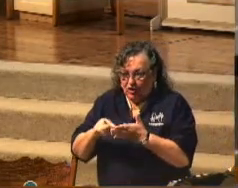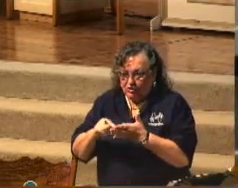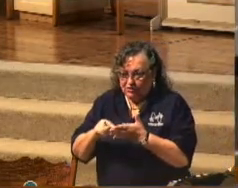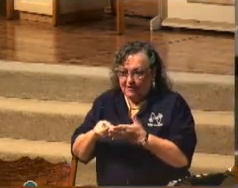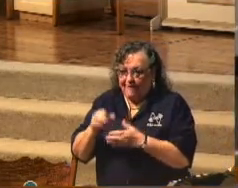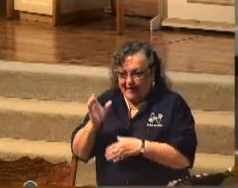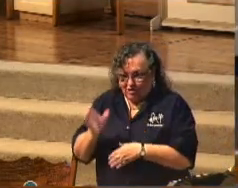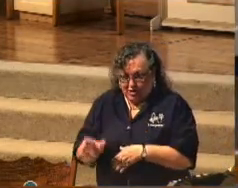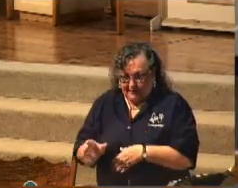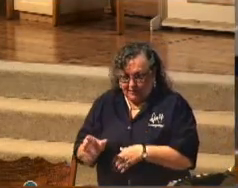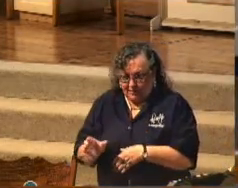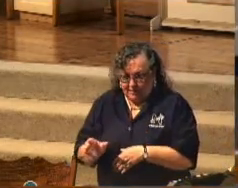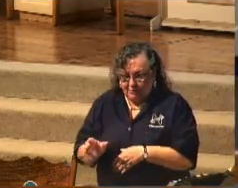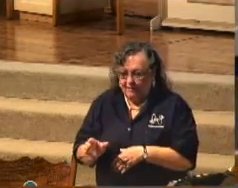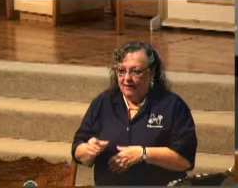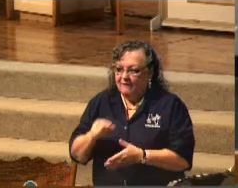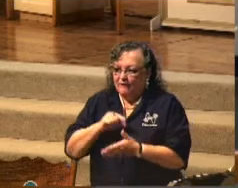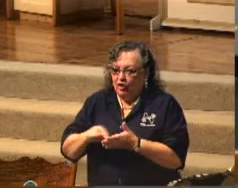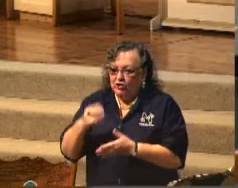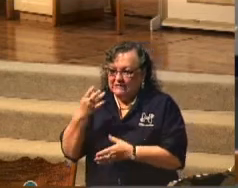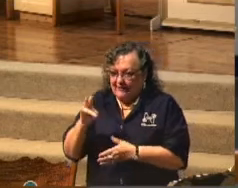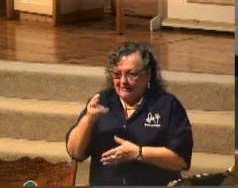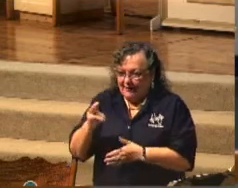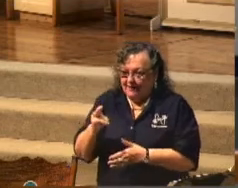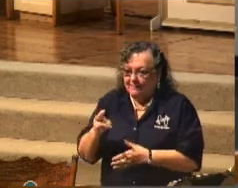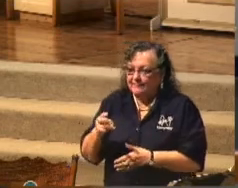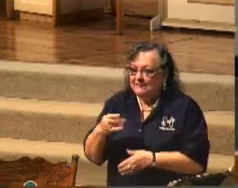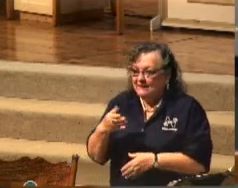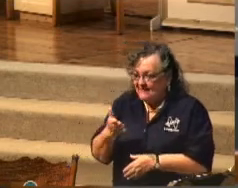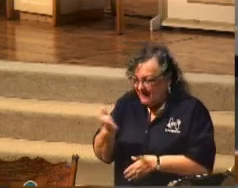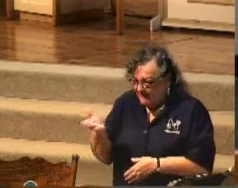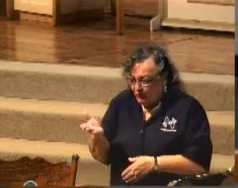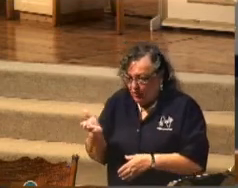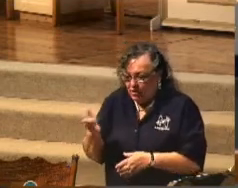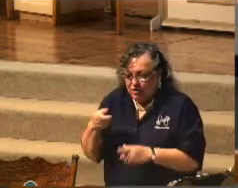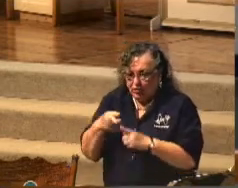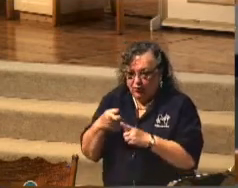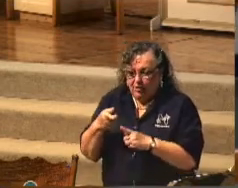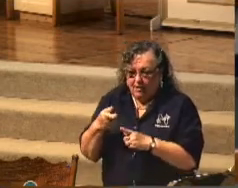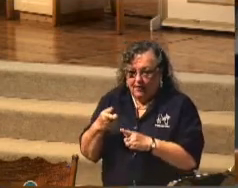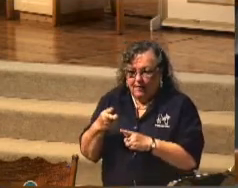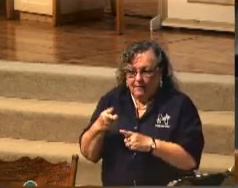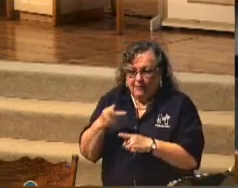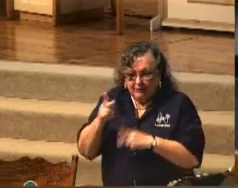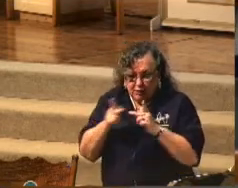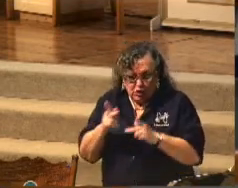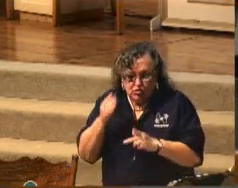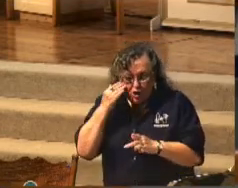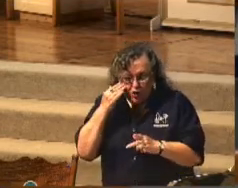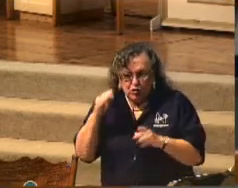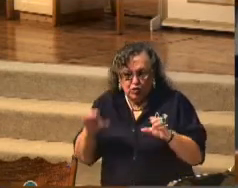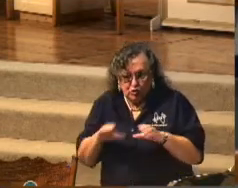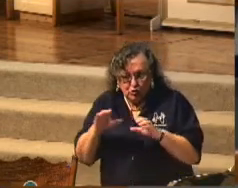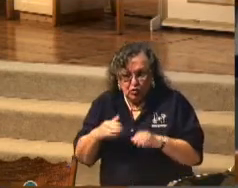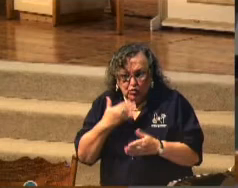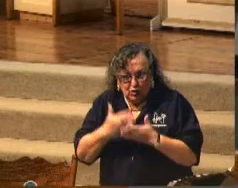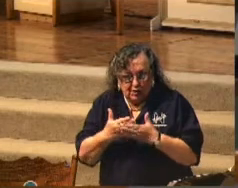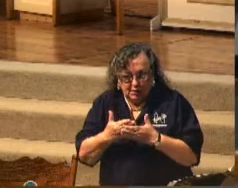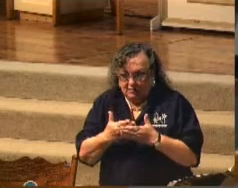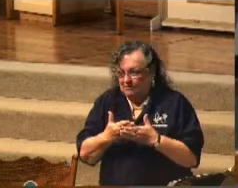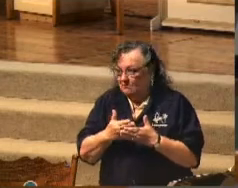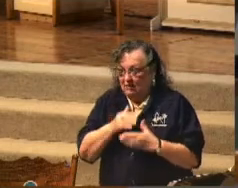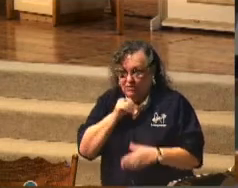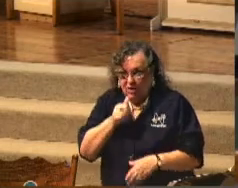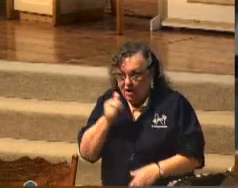verses that we read in verse 17, the Bible says, Therefore, to him that knoweth to do good, and doeth it not,